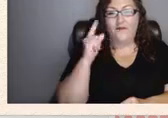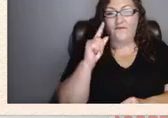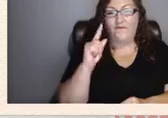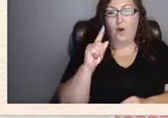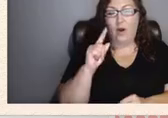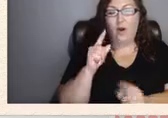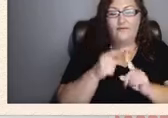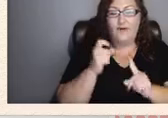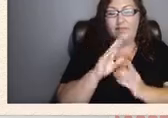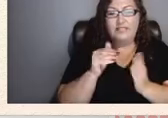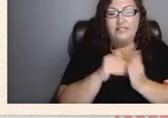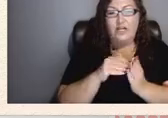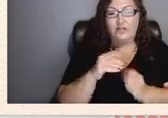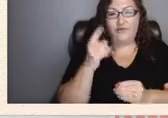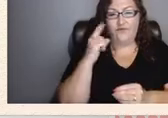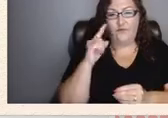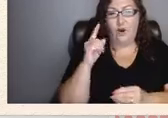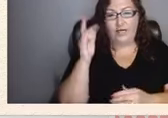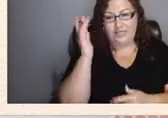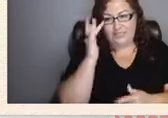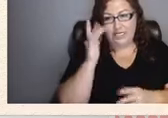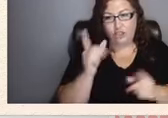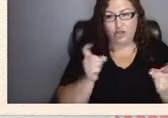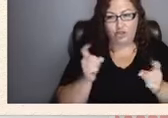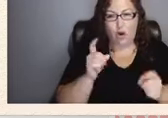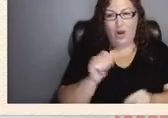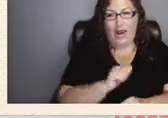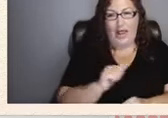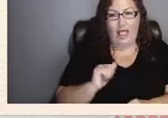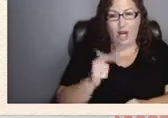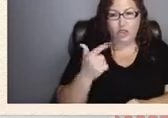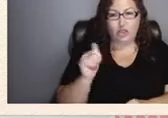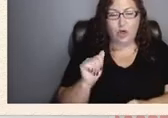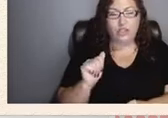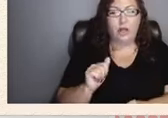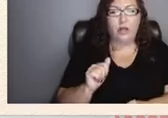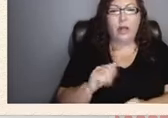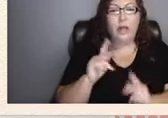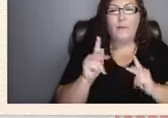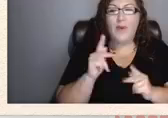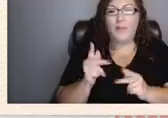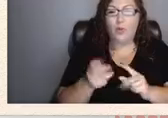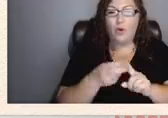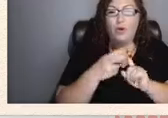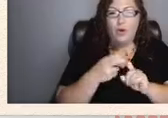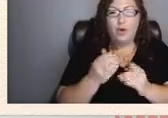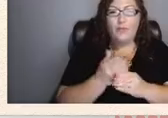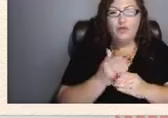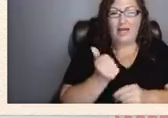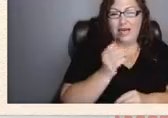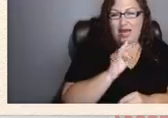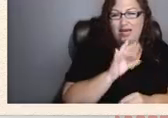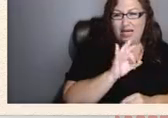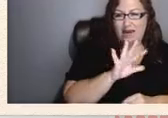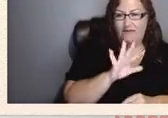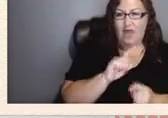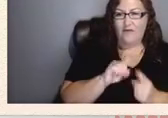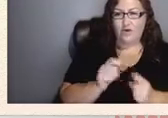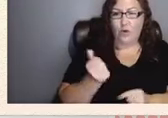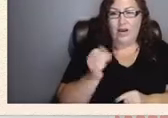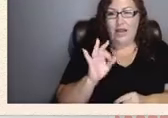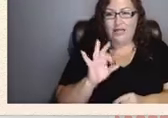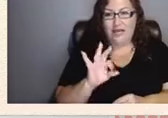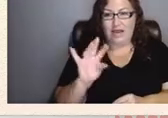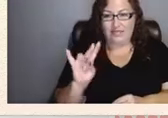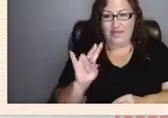Atlanta Georgia participants were recruited between 1995 and 1997 and have been followed